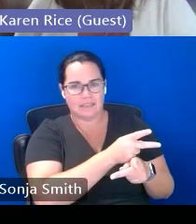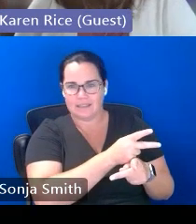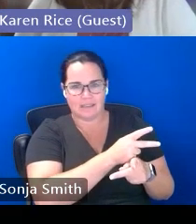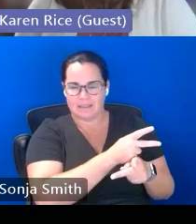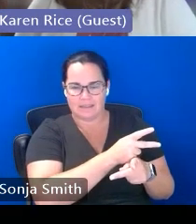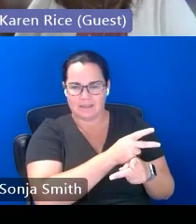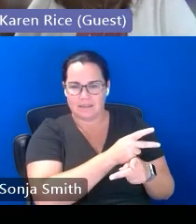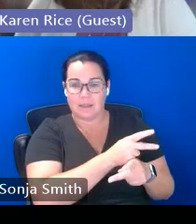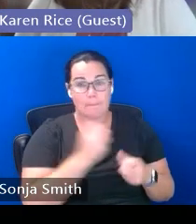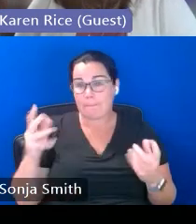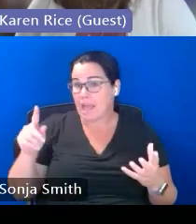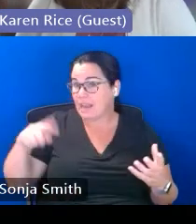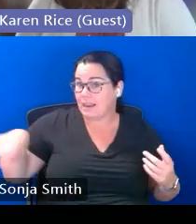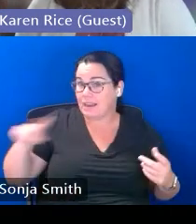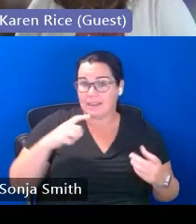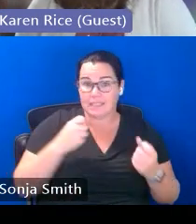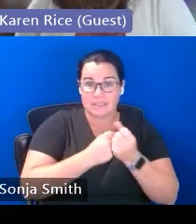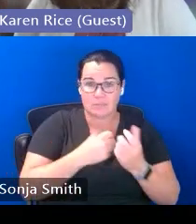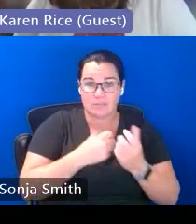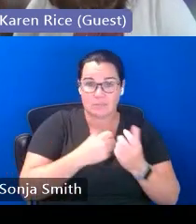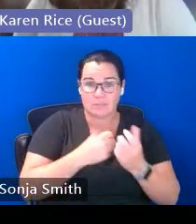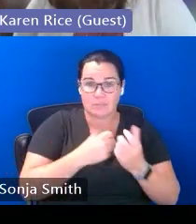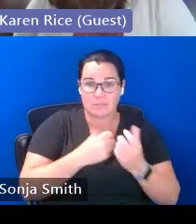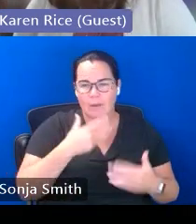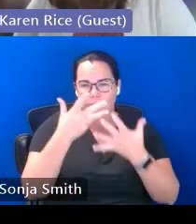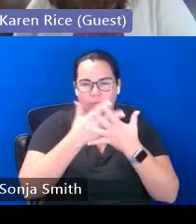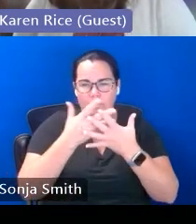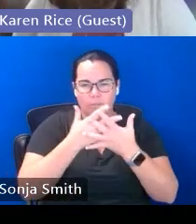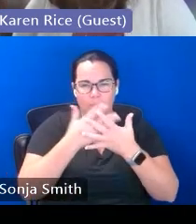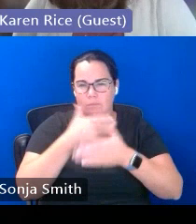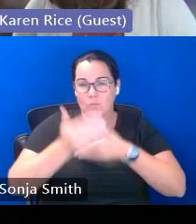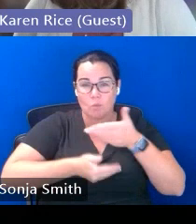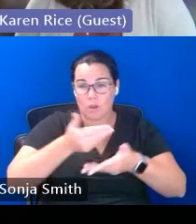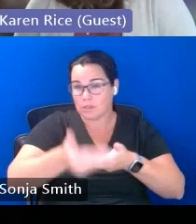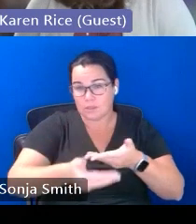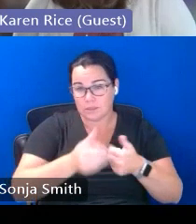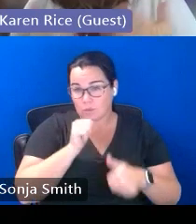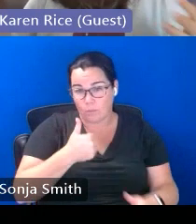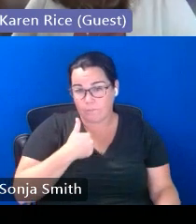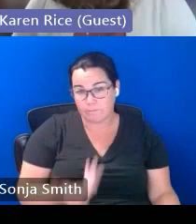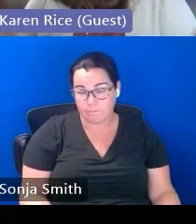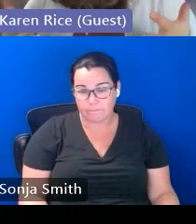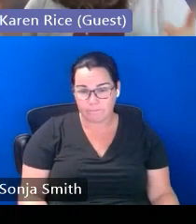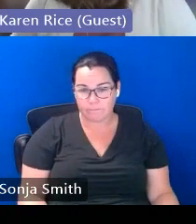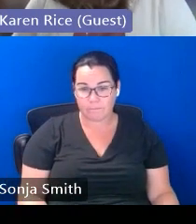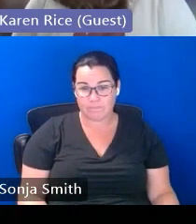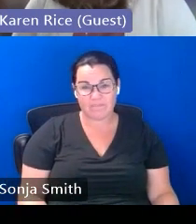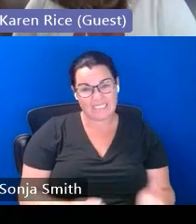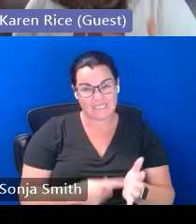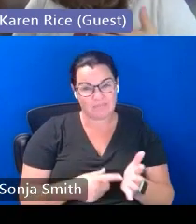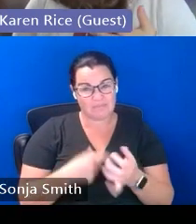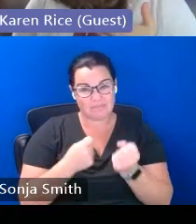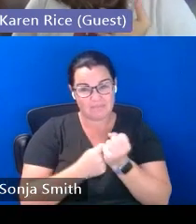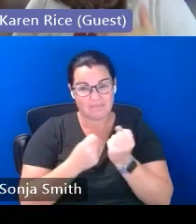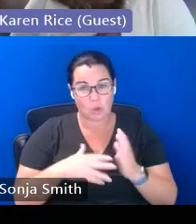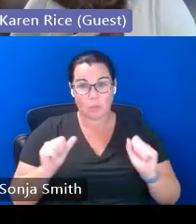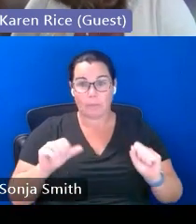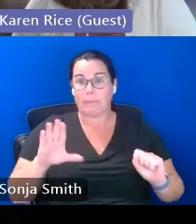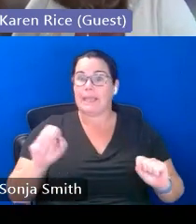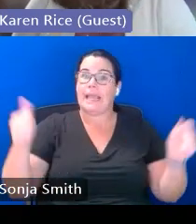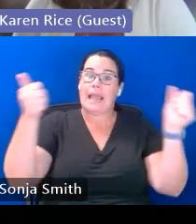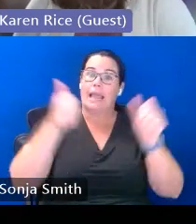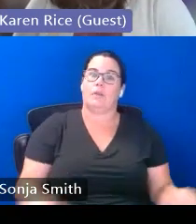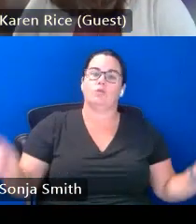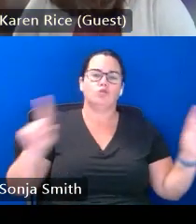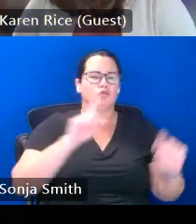are not going through a really a solid vetting process a sponsor really can be anyone who is saying yep